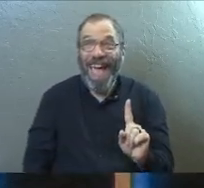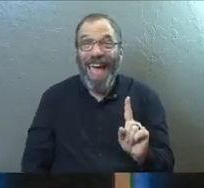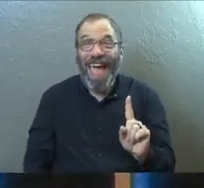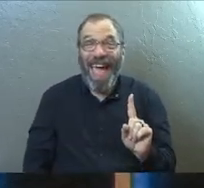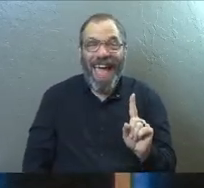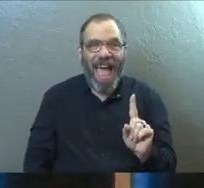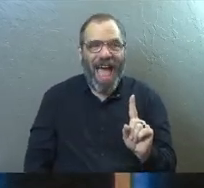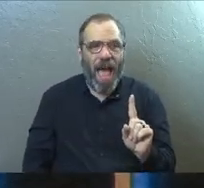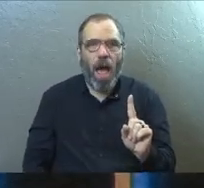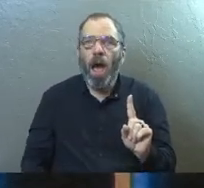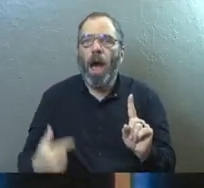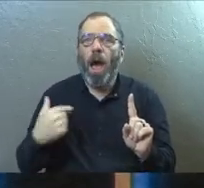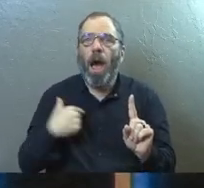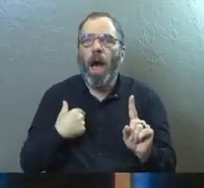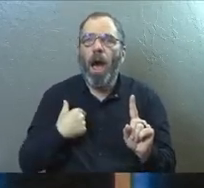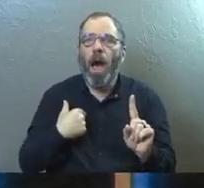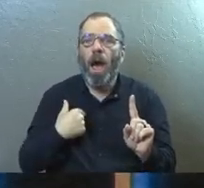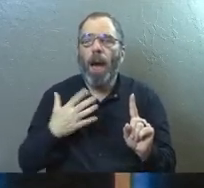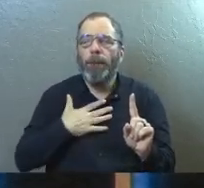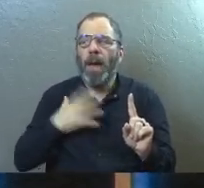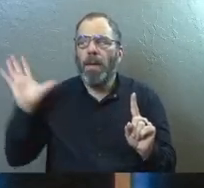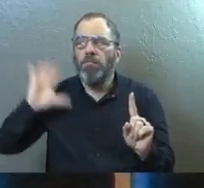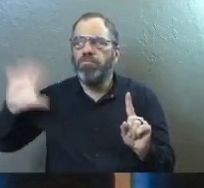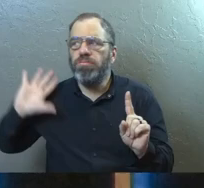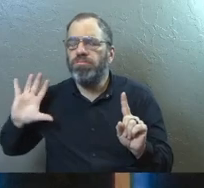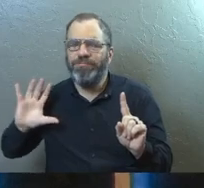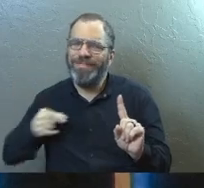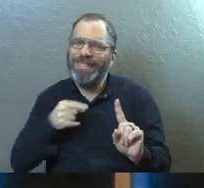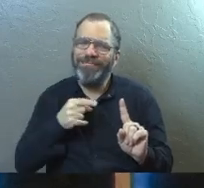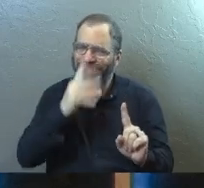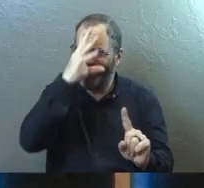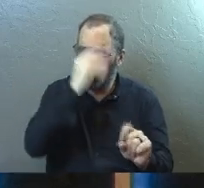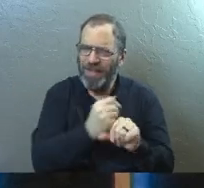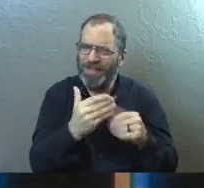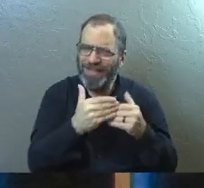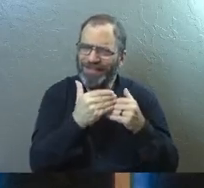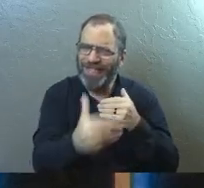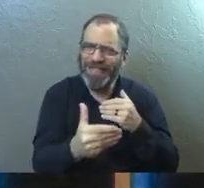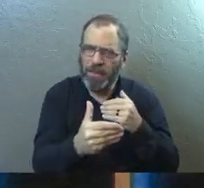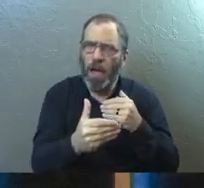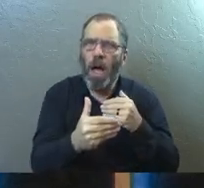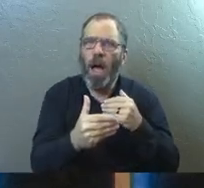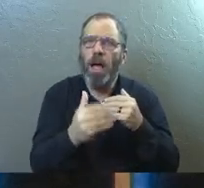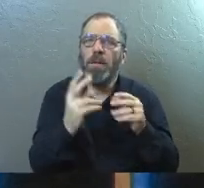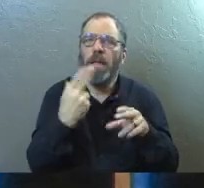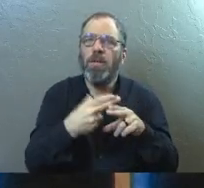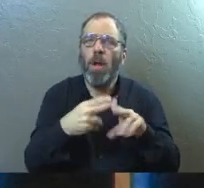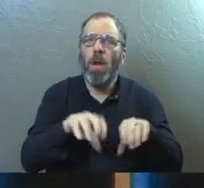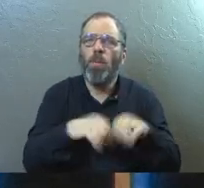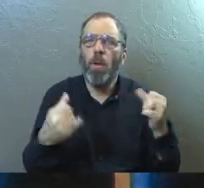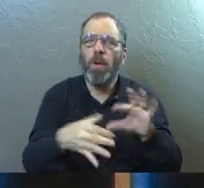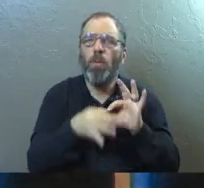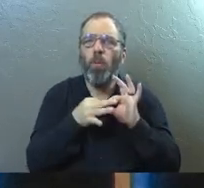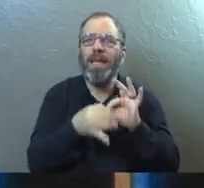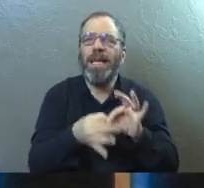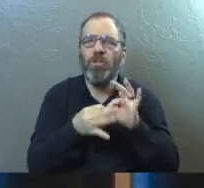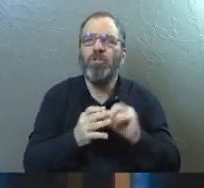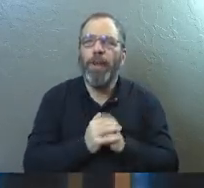And then I found that I had such kind of a thing in my past that I couldn't trust them going forward. And that's a broken relationship.